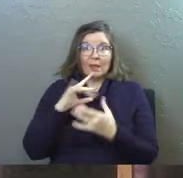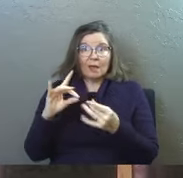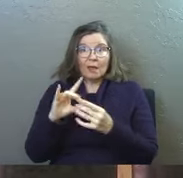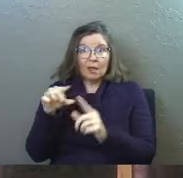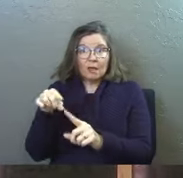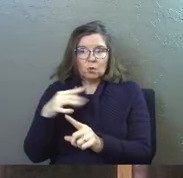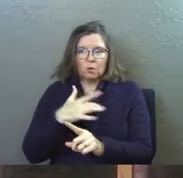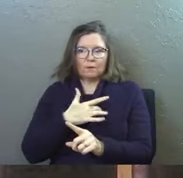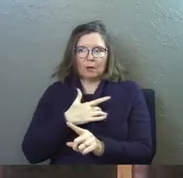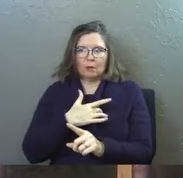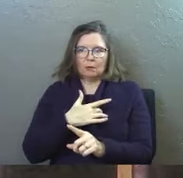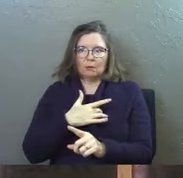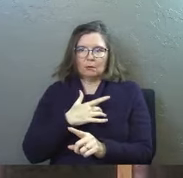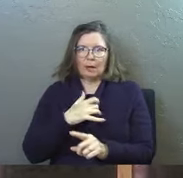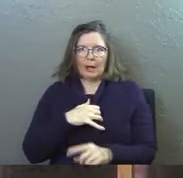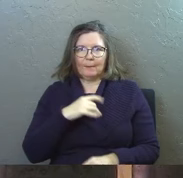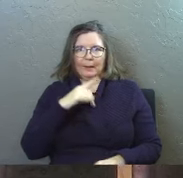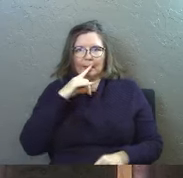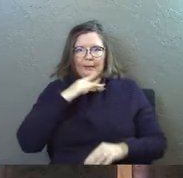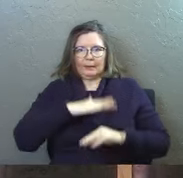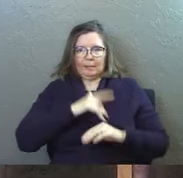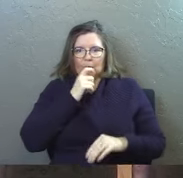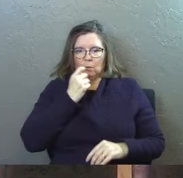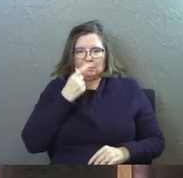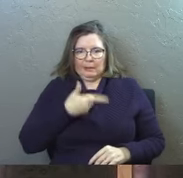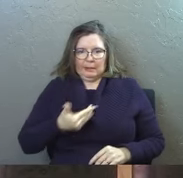you felt like you were in the little kid table